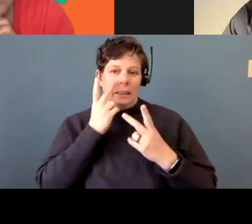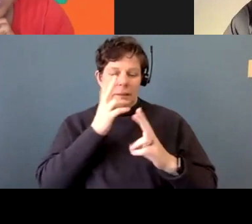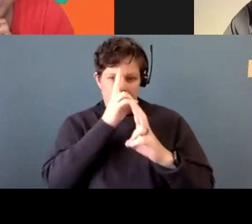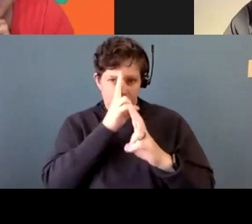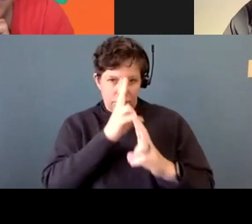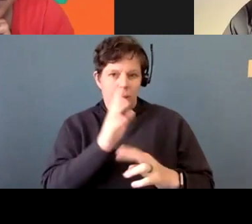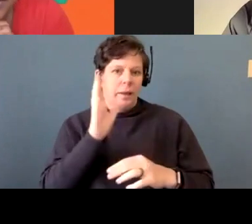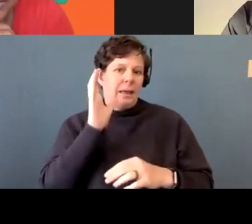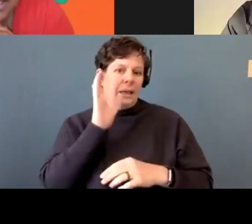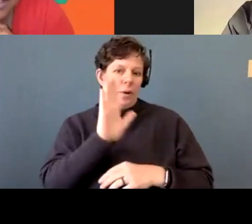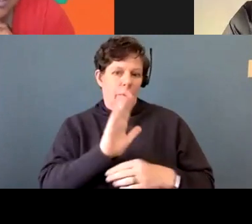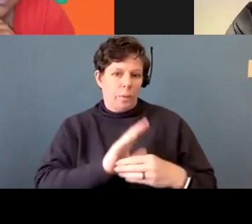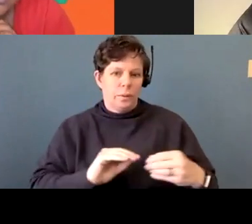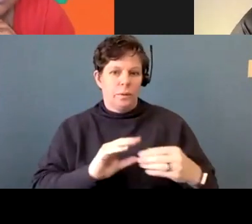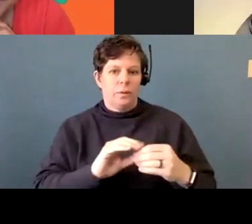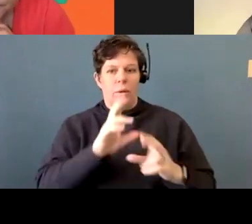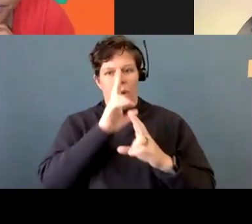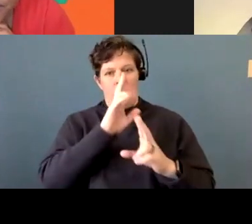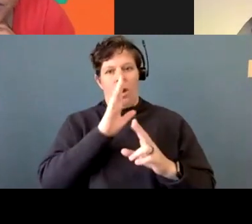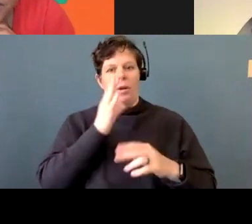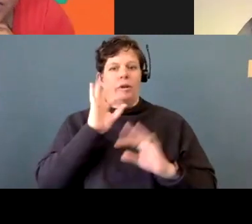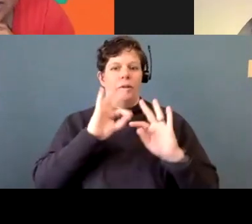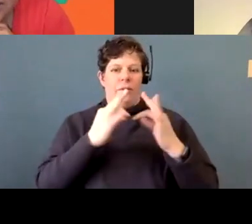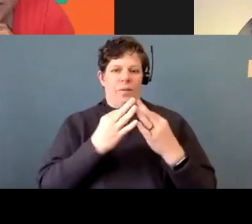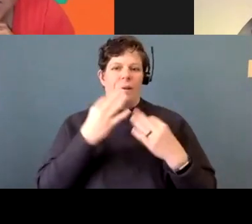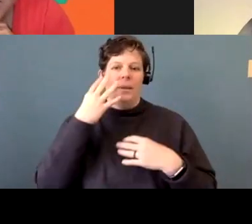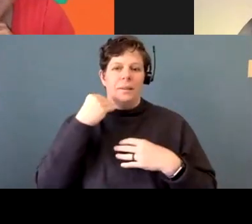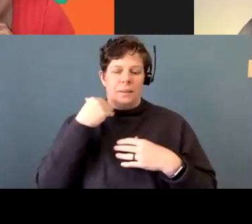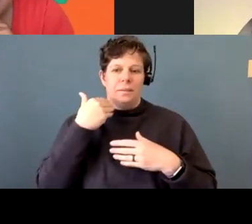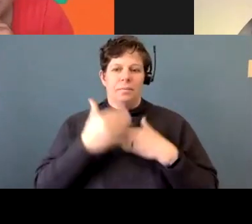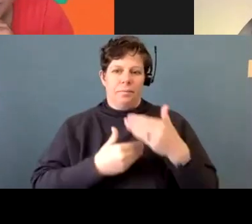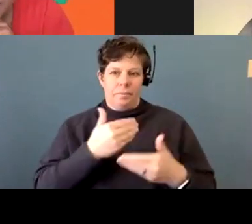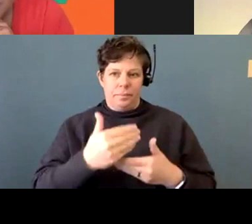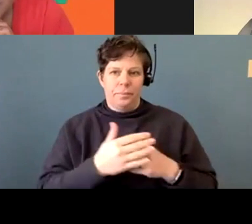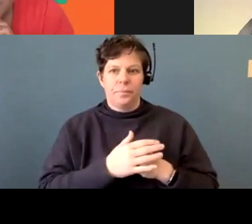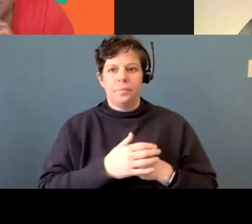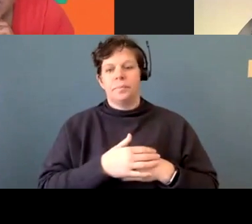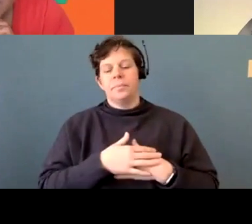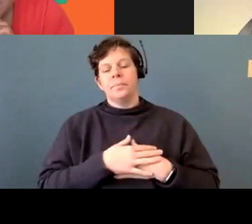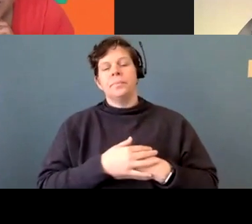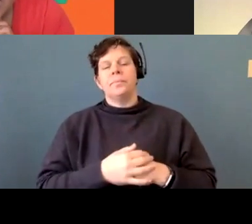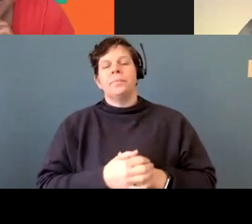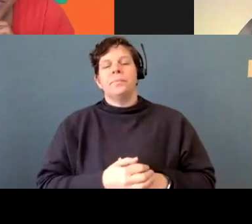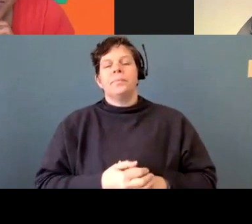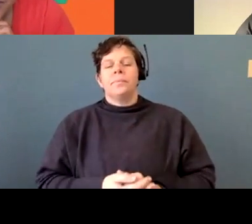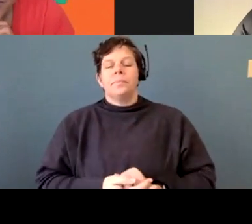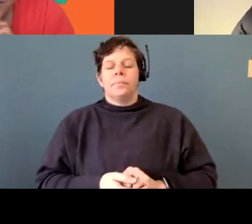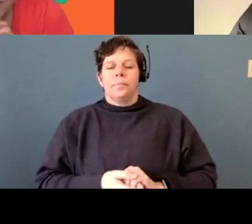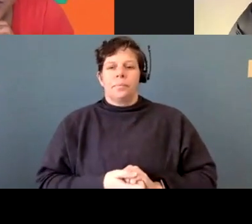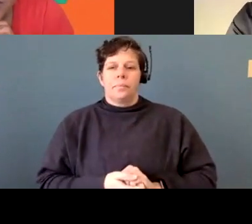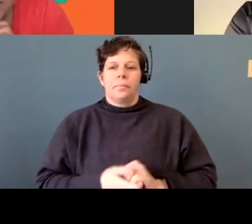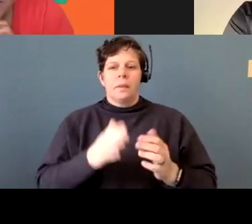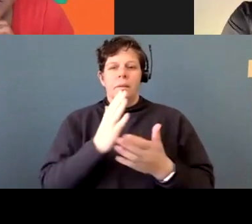is that your family's going through. Um, I, the questions I wanted to, um, kind of move through.